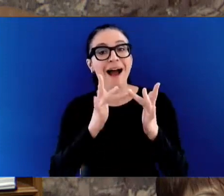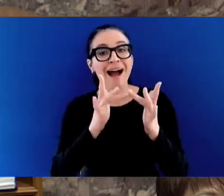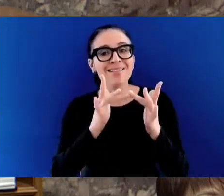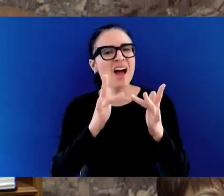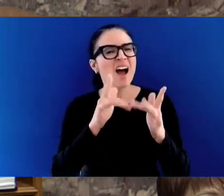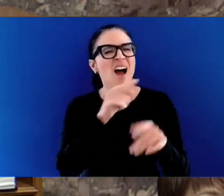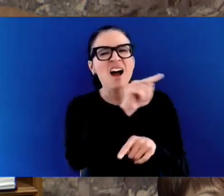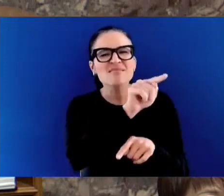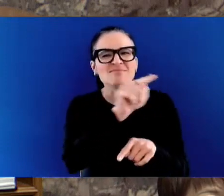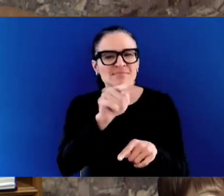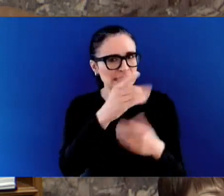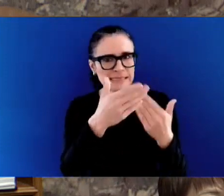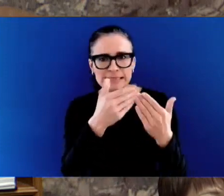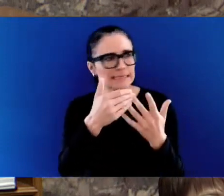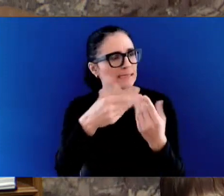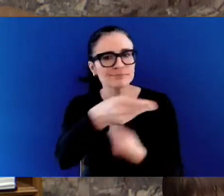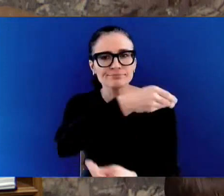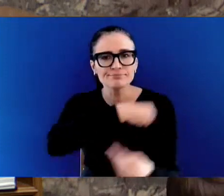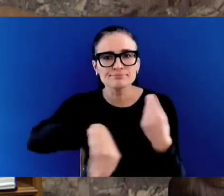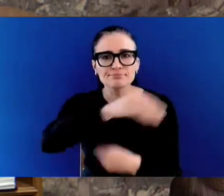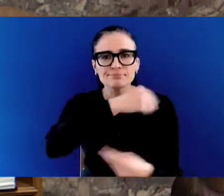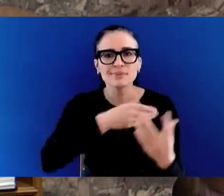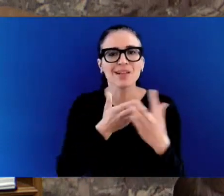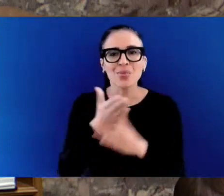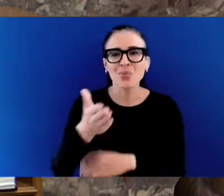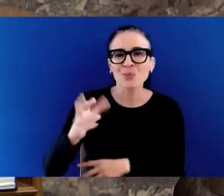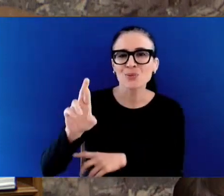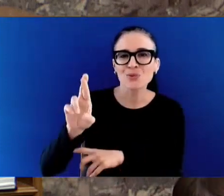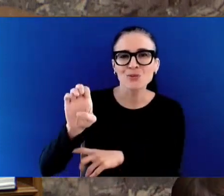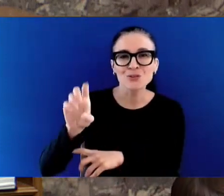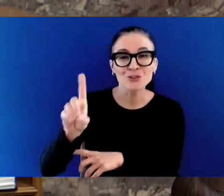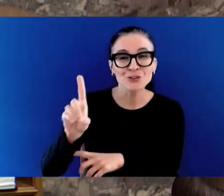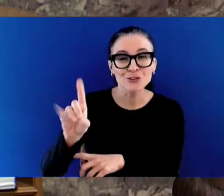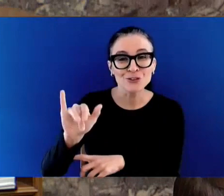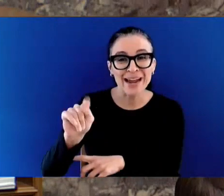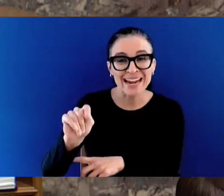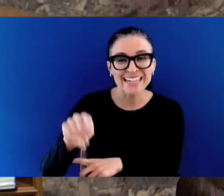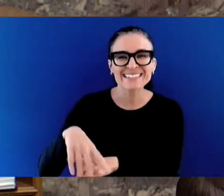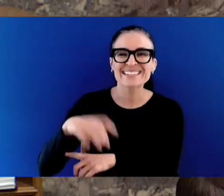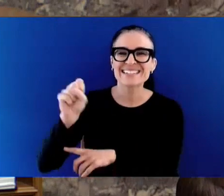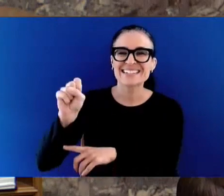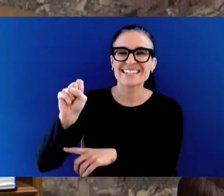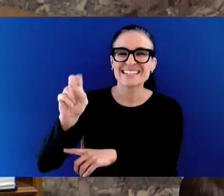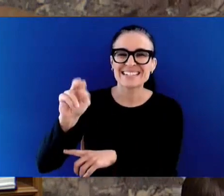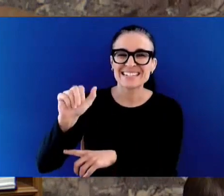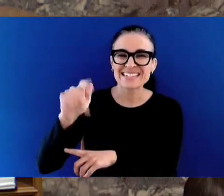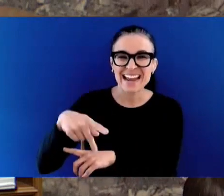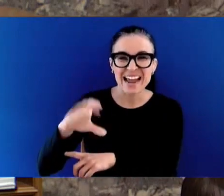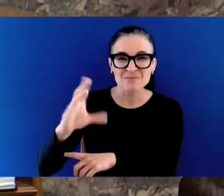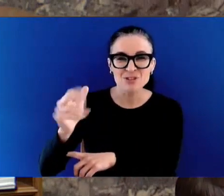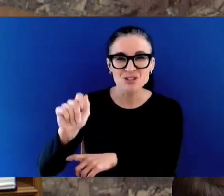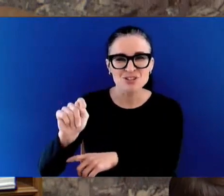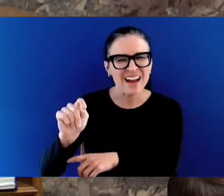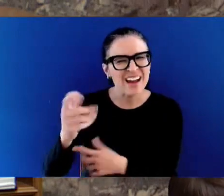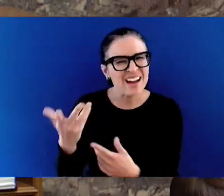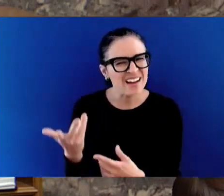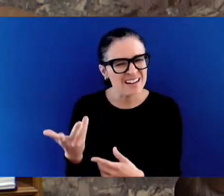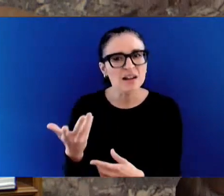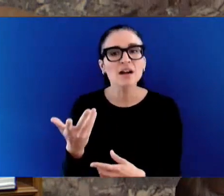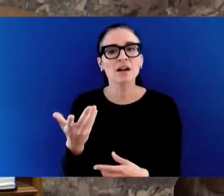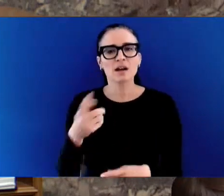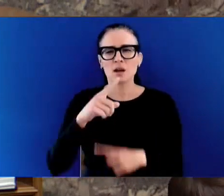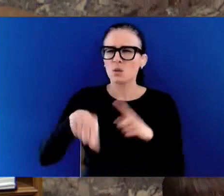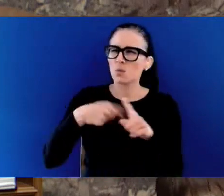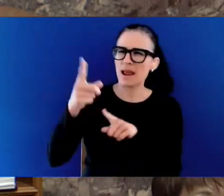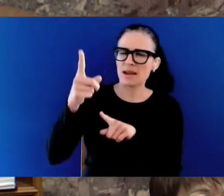So, my question to the Premier is, when will the Premier protect our kids from his so-called safe supply drugs and